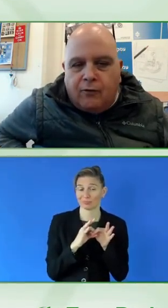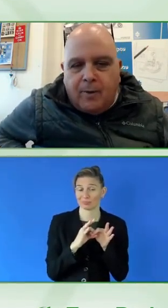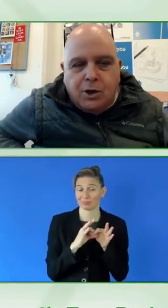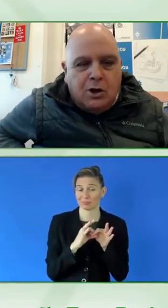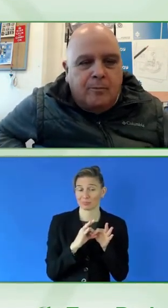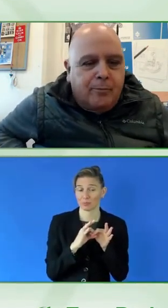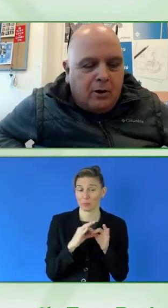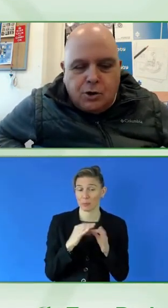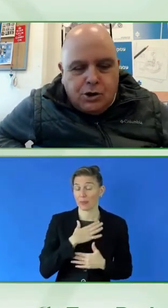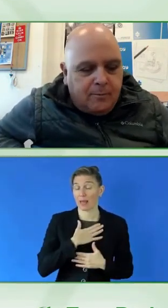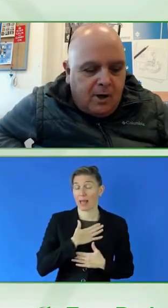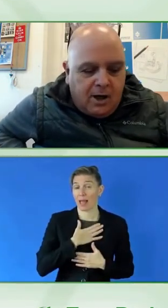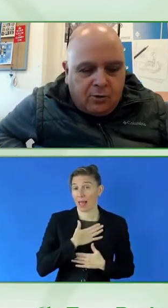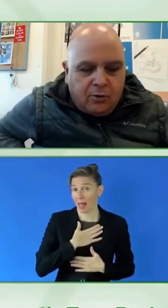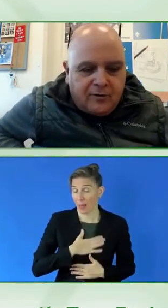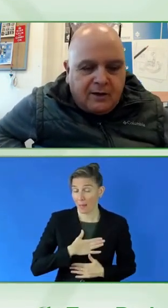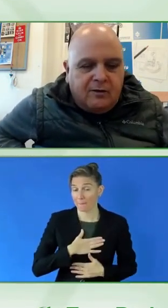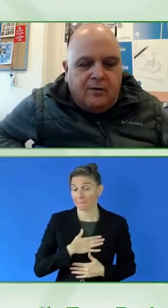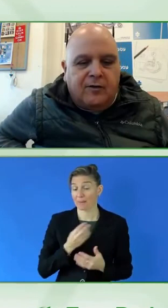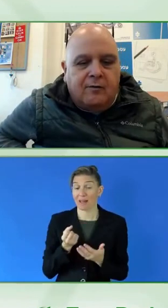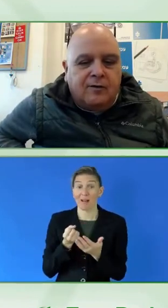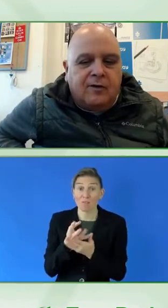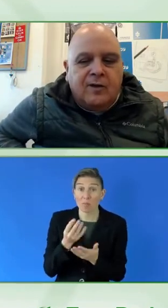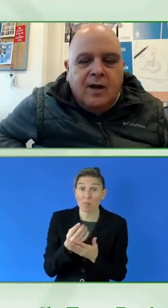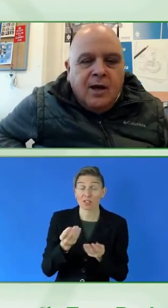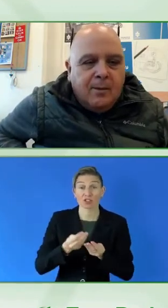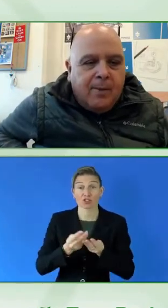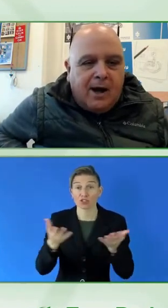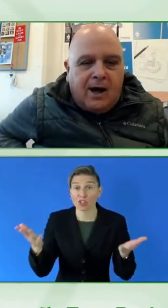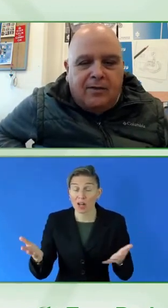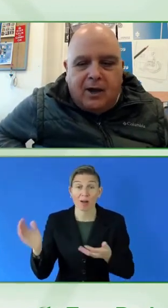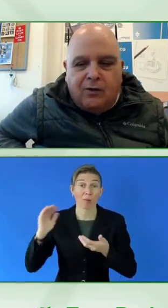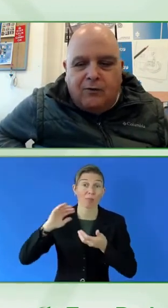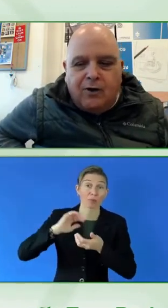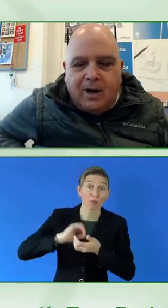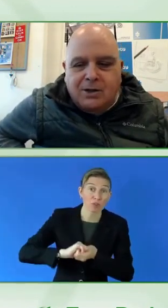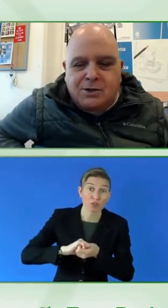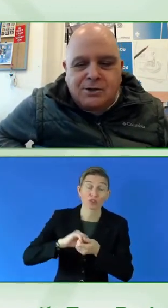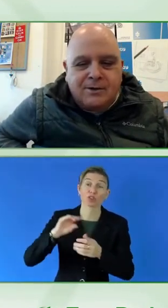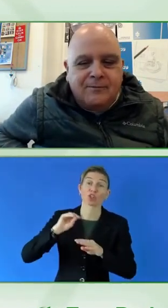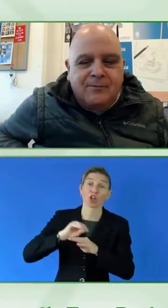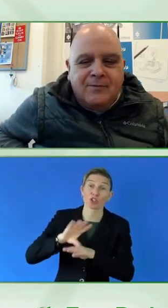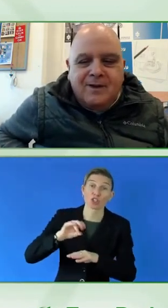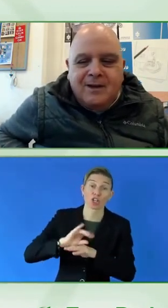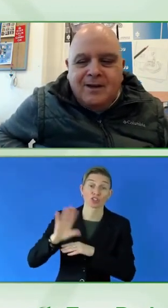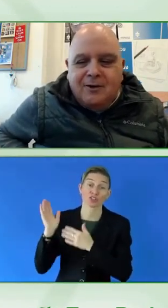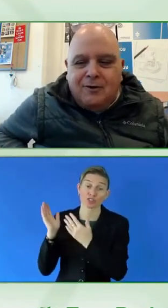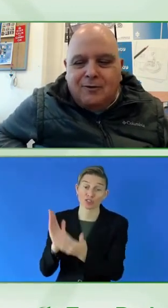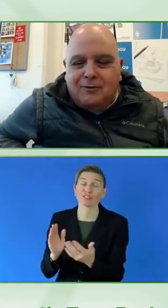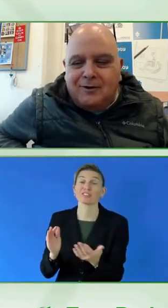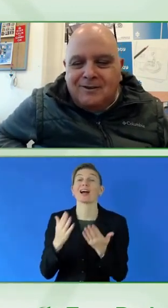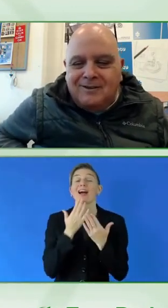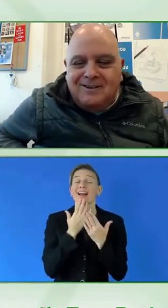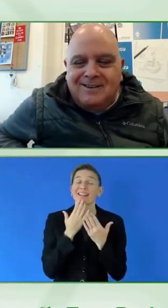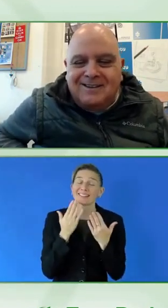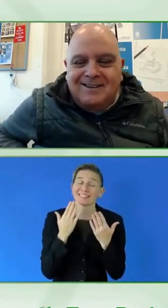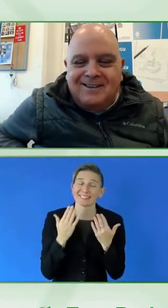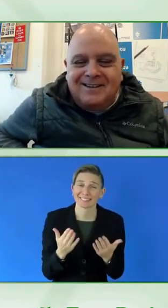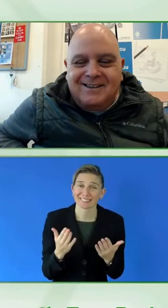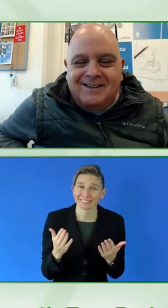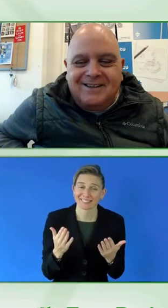the information, partnership and consultancy services by us. Thank you very much, Christopher.